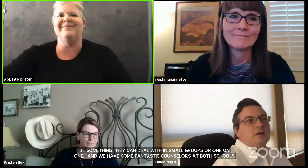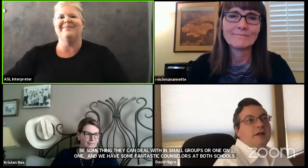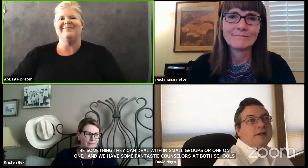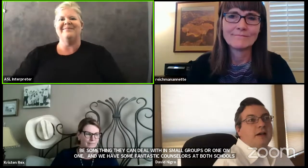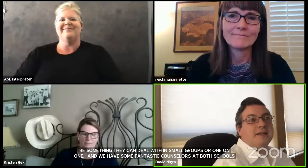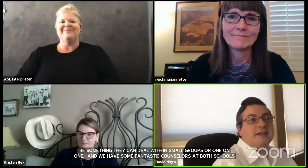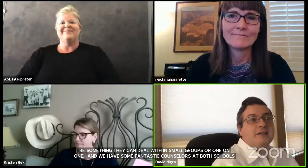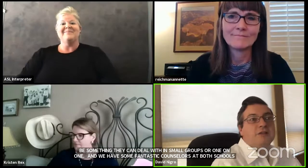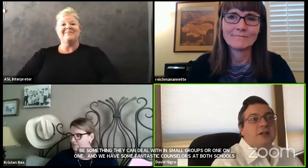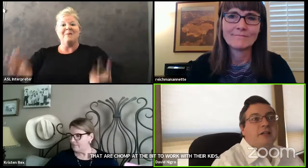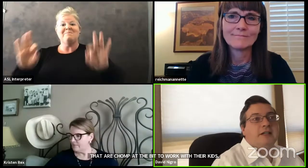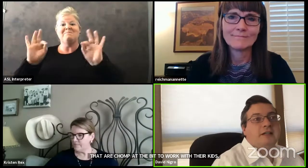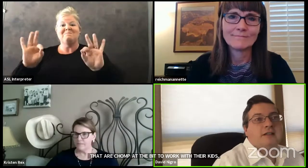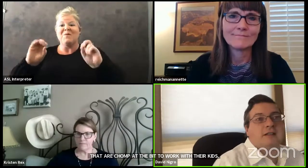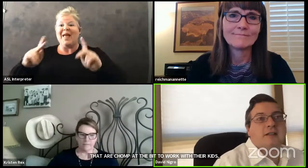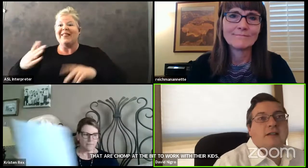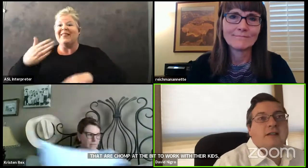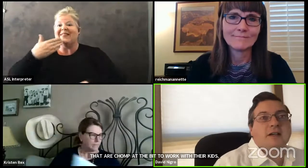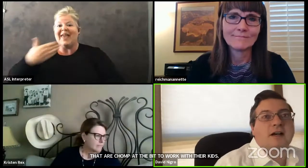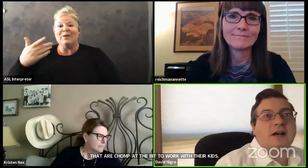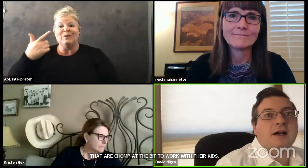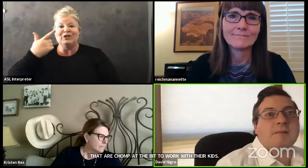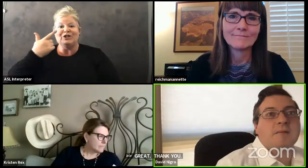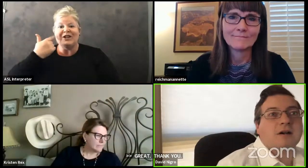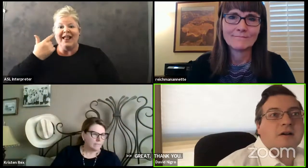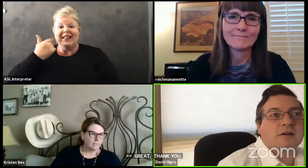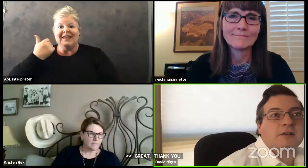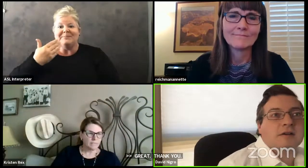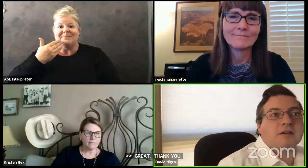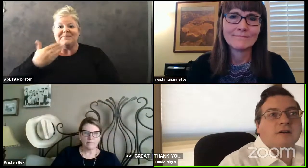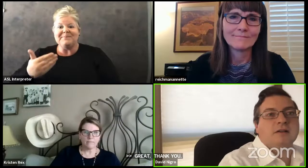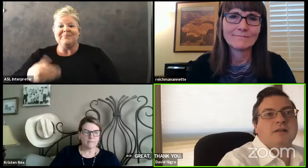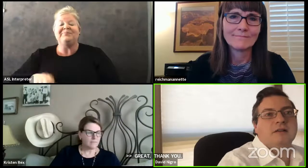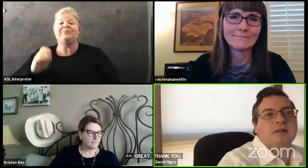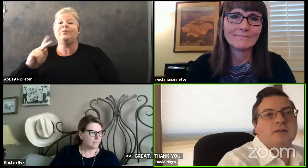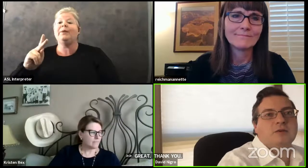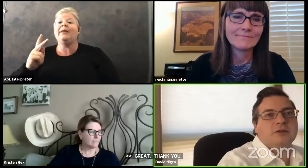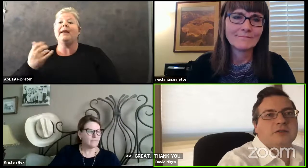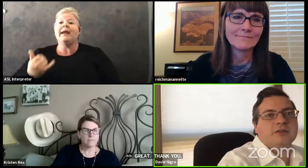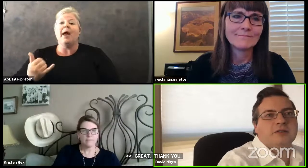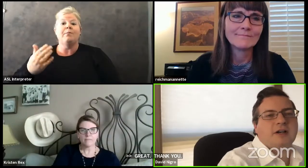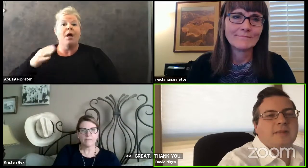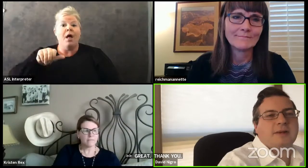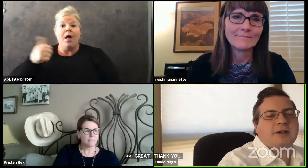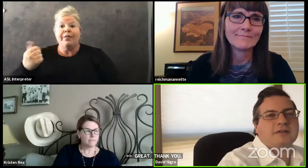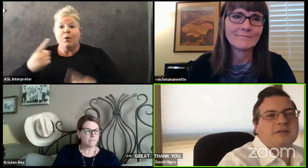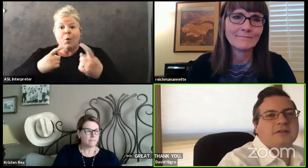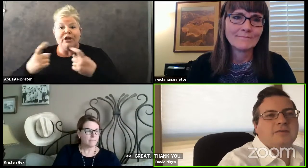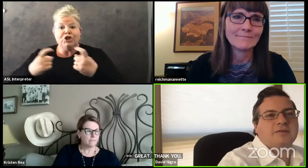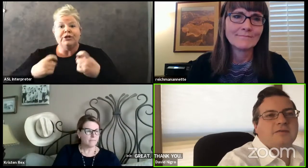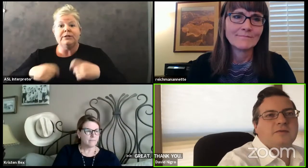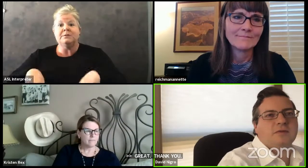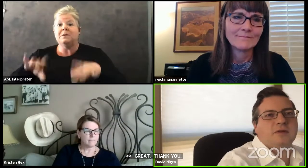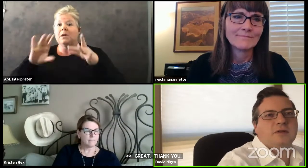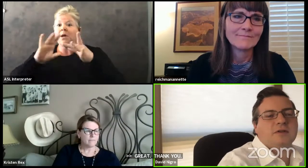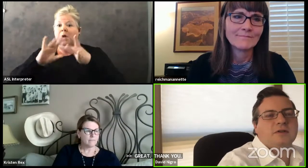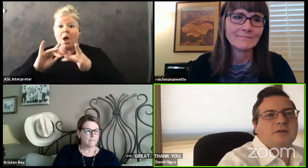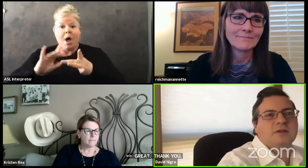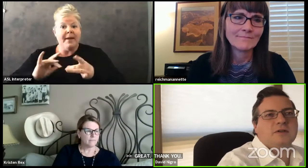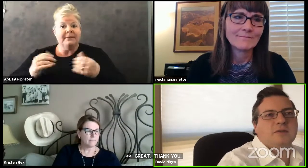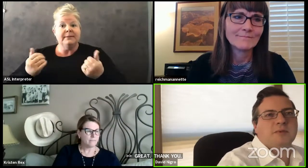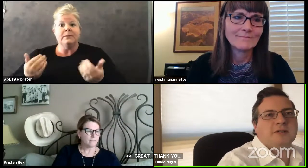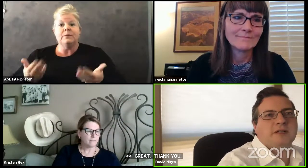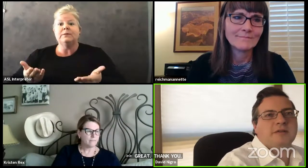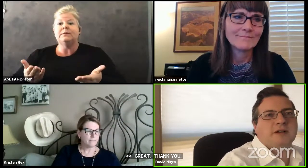Thank Thank you, Shelly. Are there other questions or comments for